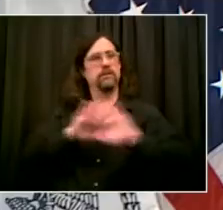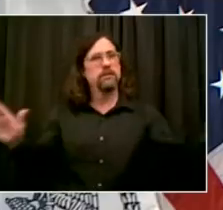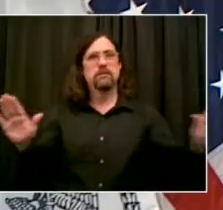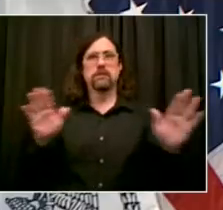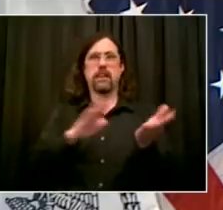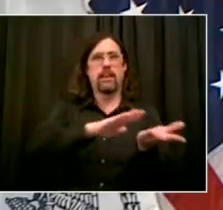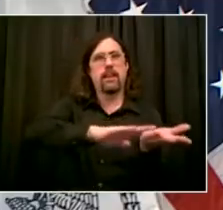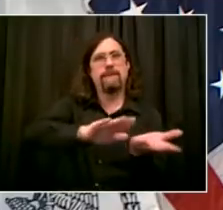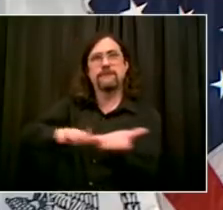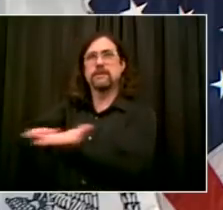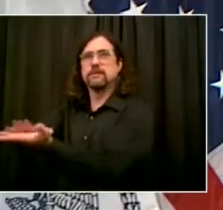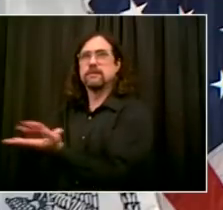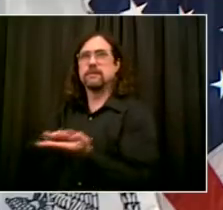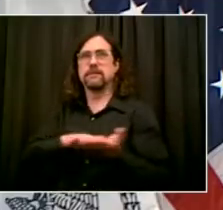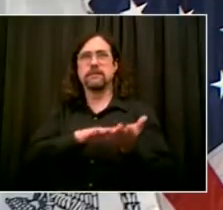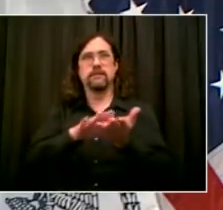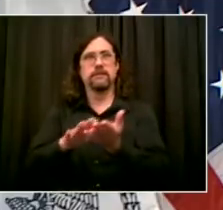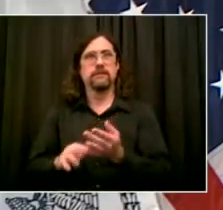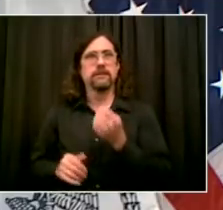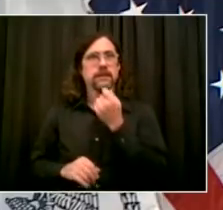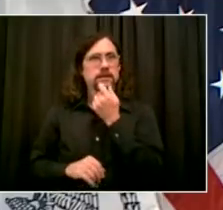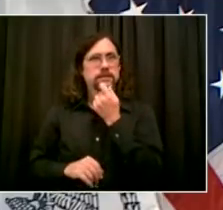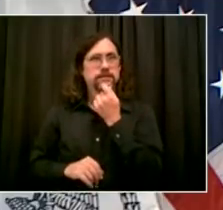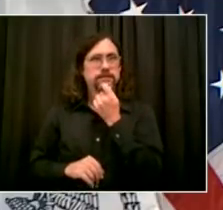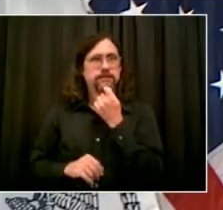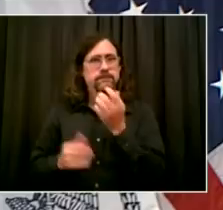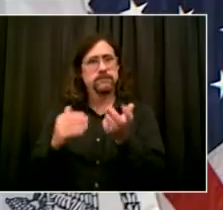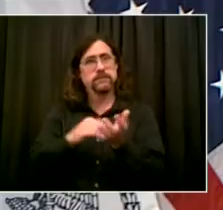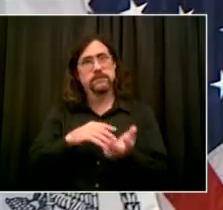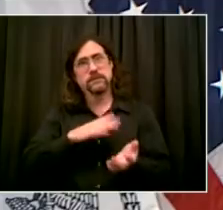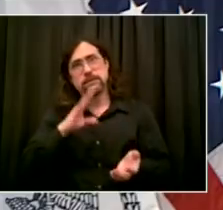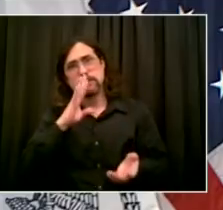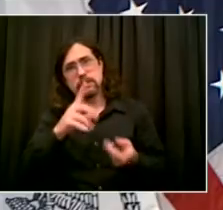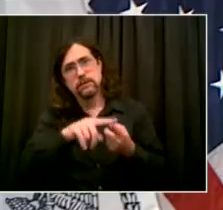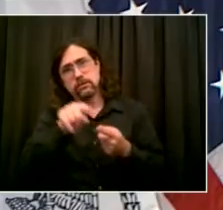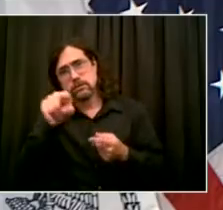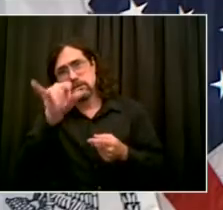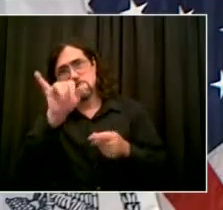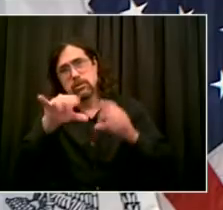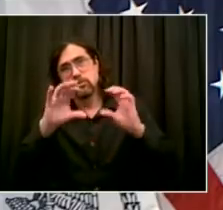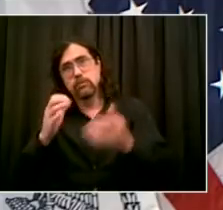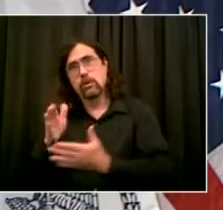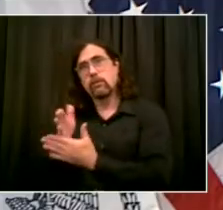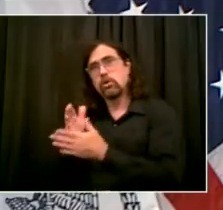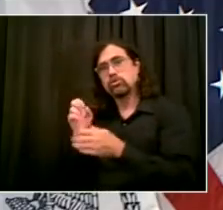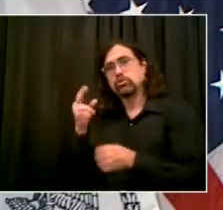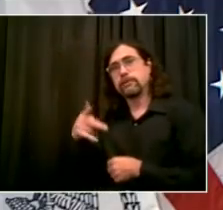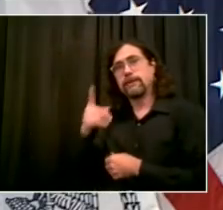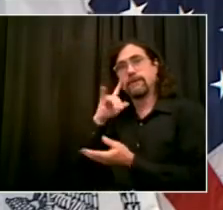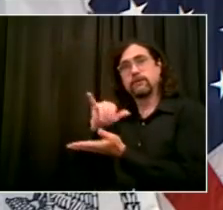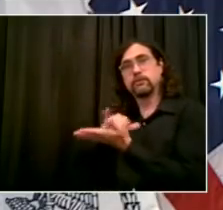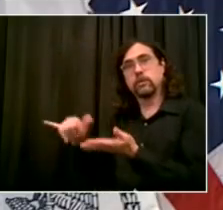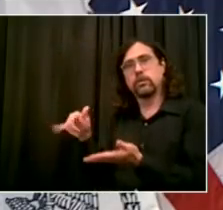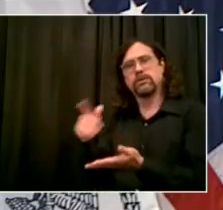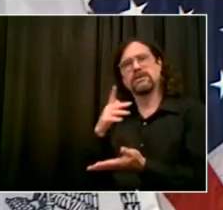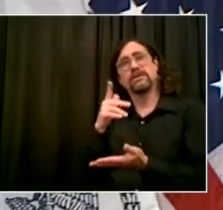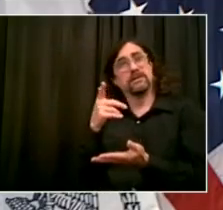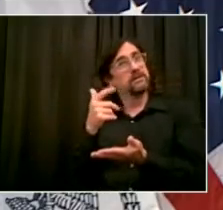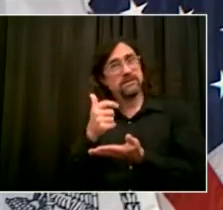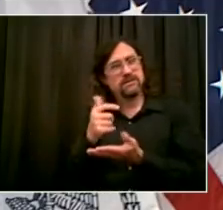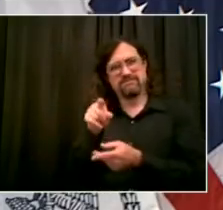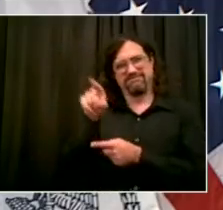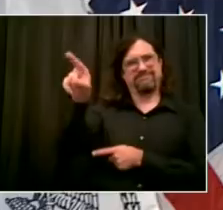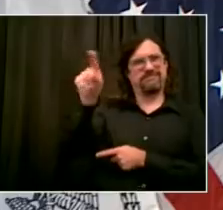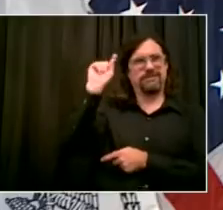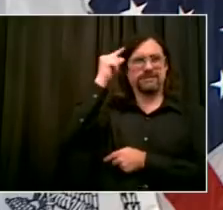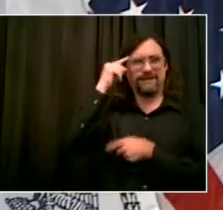in Albany, they could have a big impact on that. And I'll work with them, I'll work with the business leaders, we've